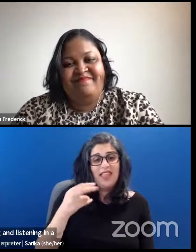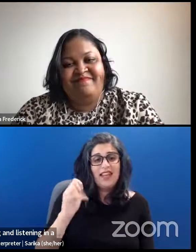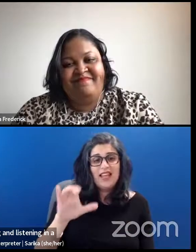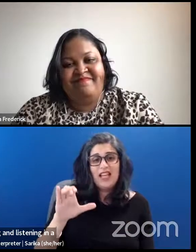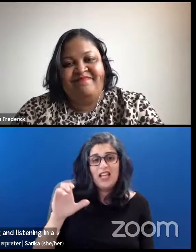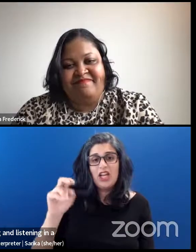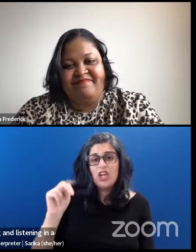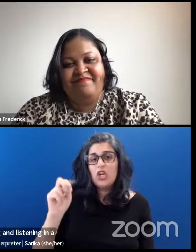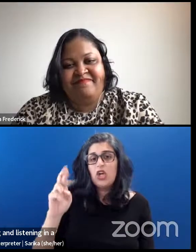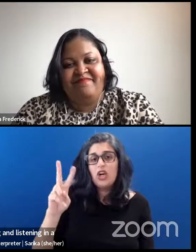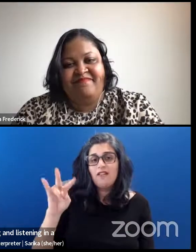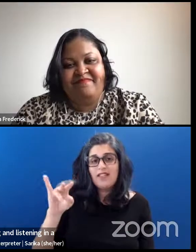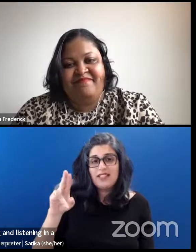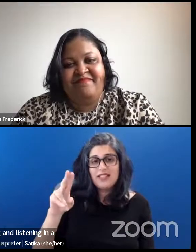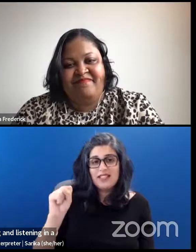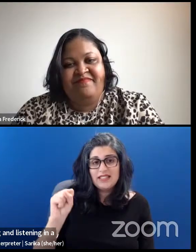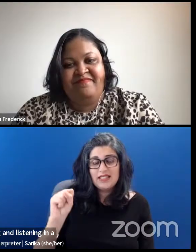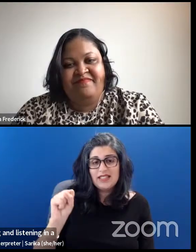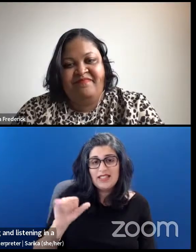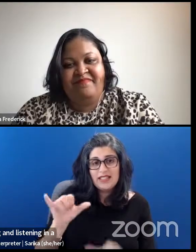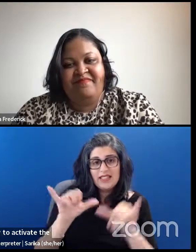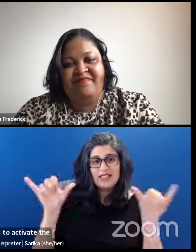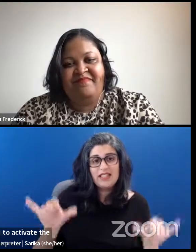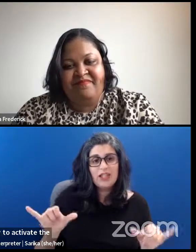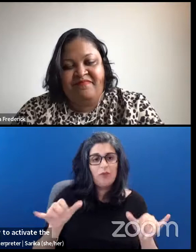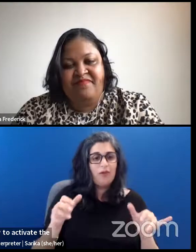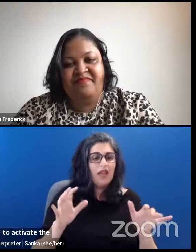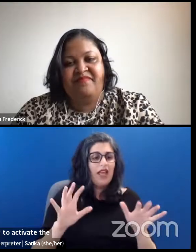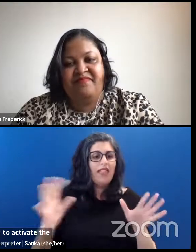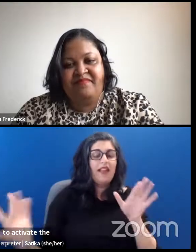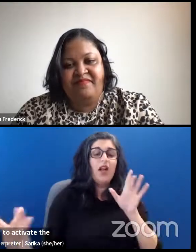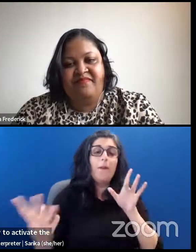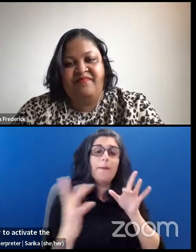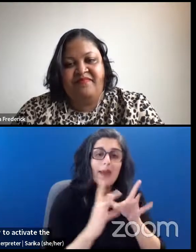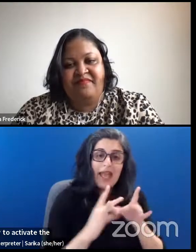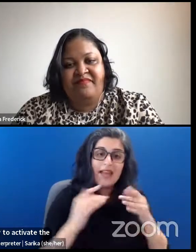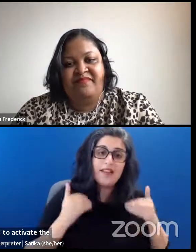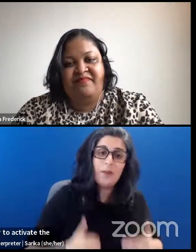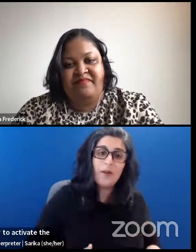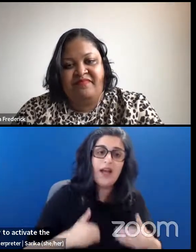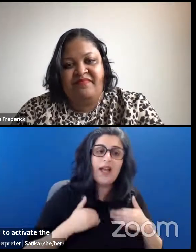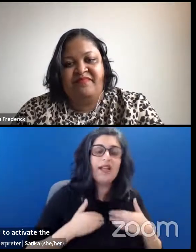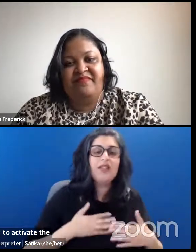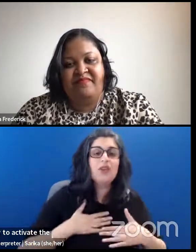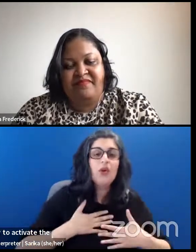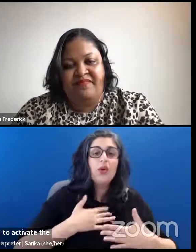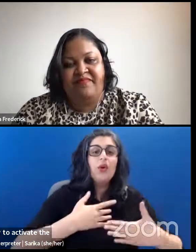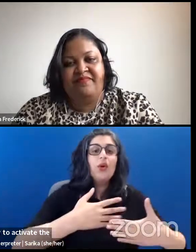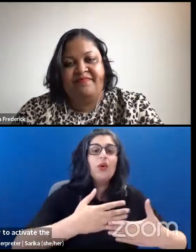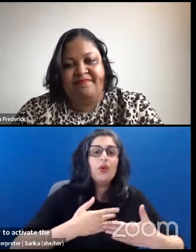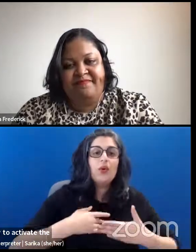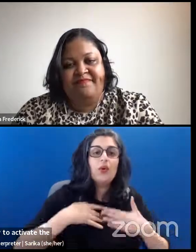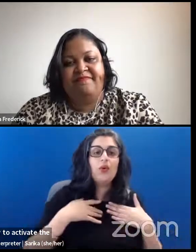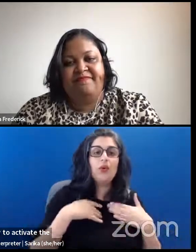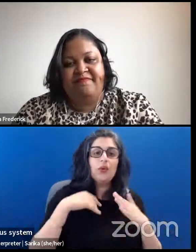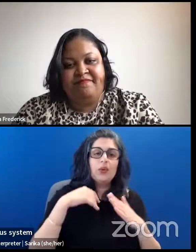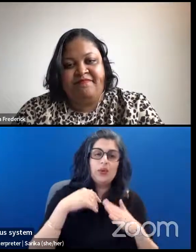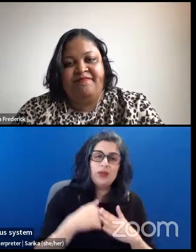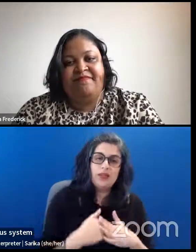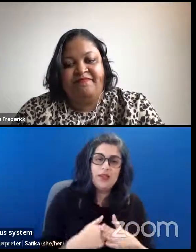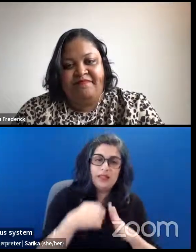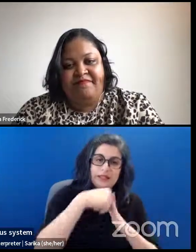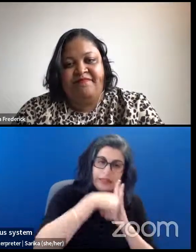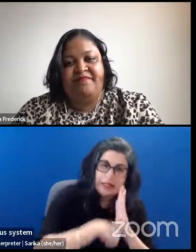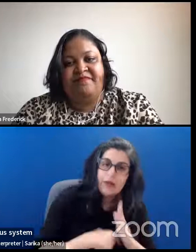balance. And I think ways in which we scan the body, ways in which we consciously breathe deeply, ways in which we reflect